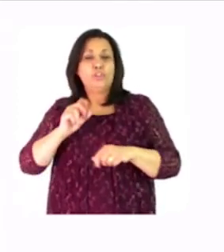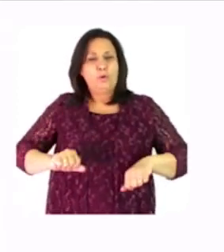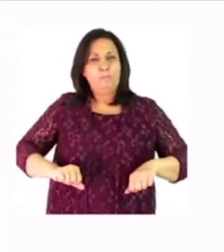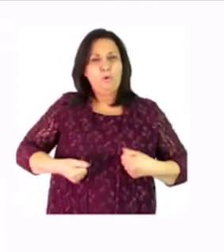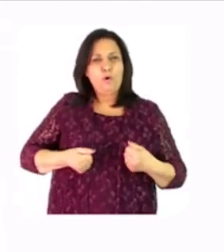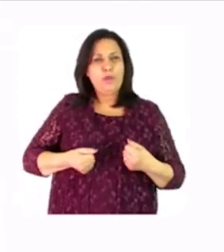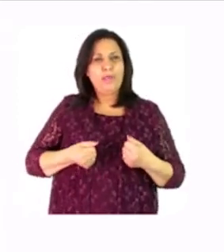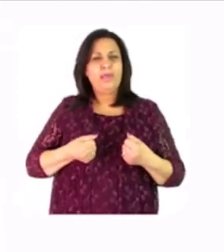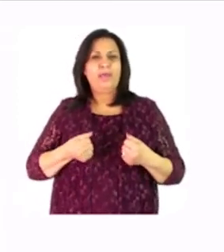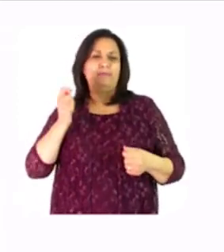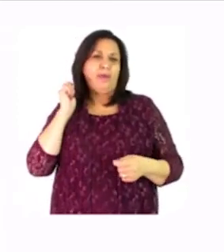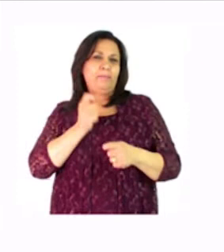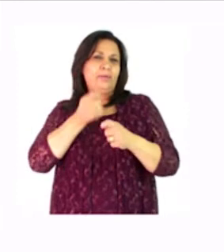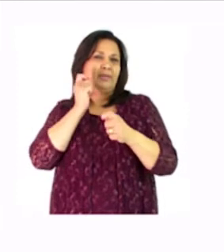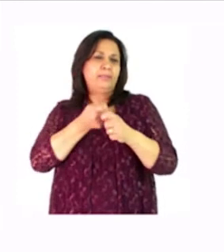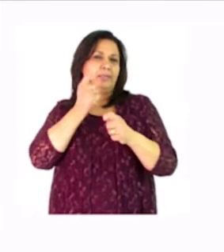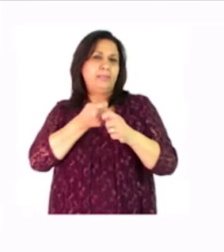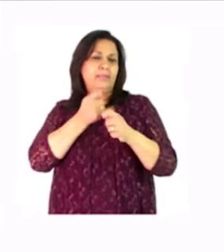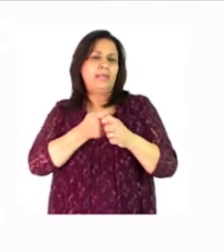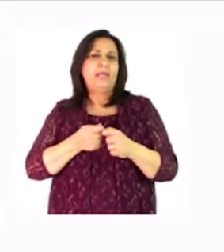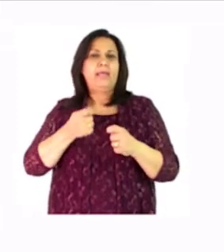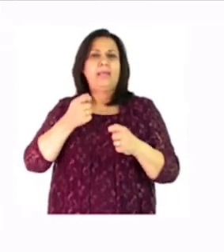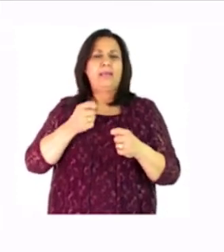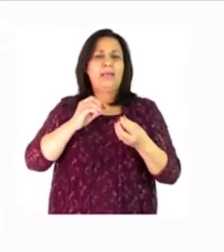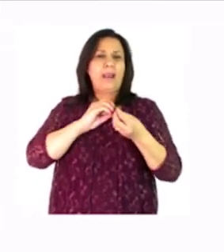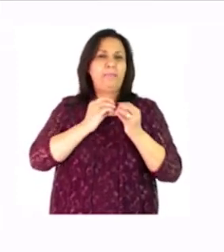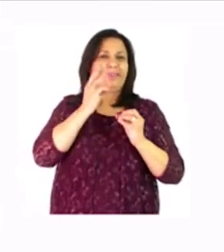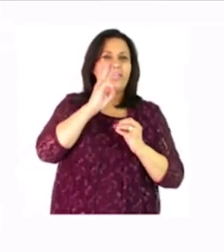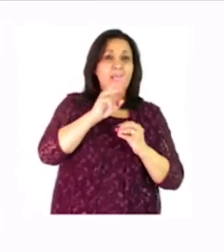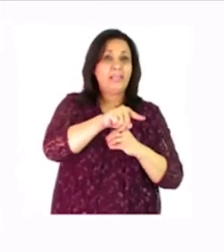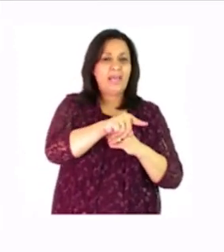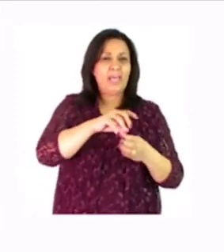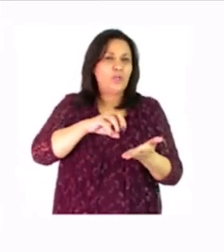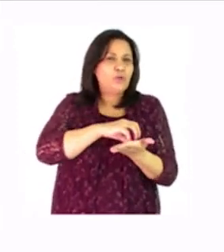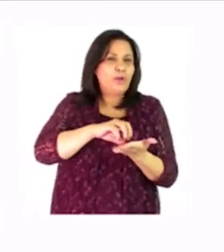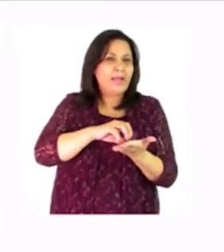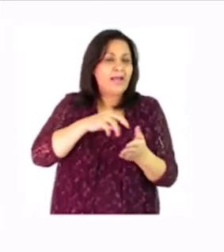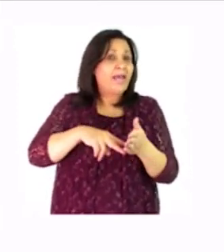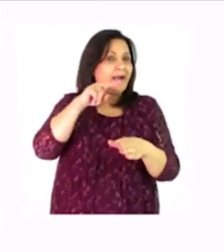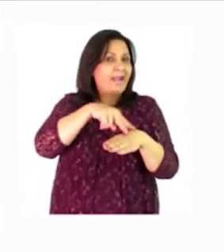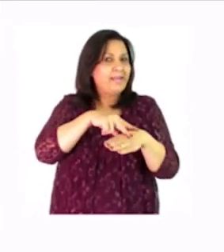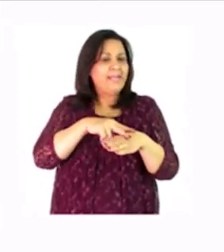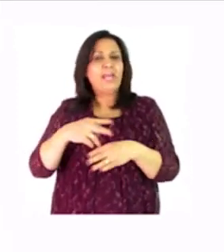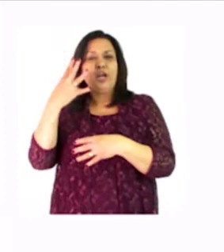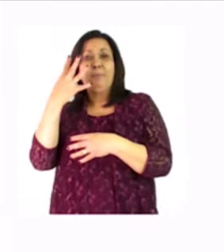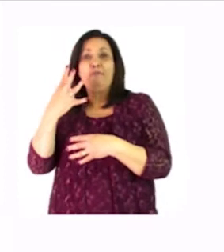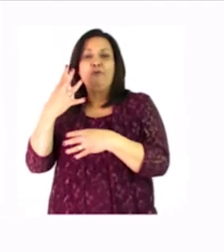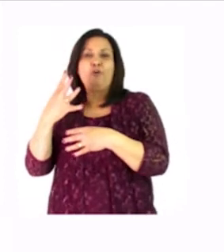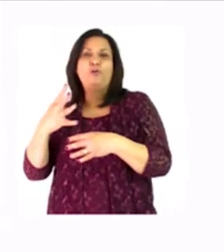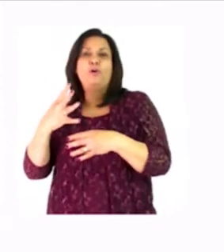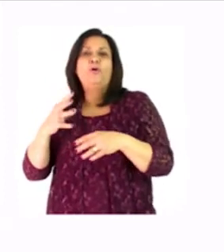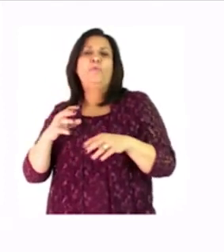and then picture number three the toy car is ready and picture number four is the last